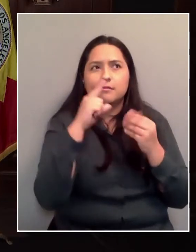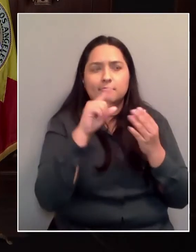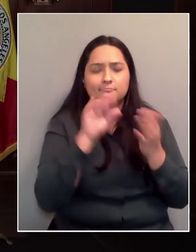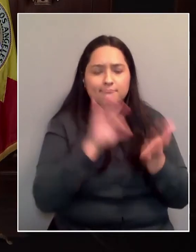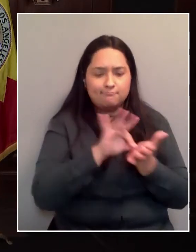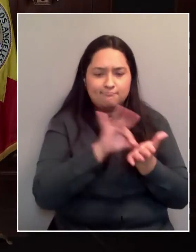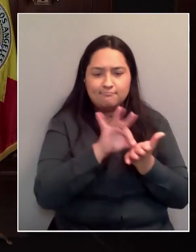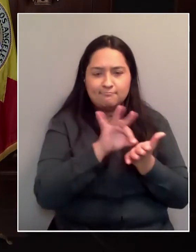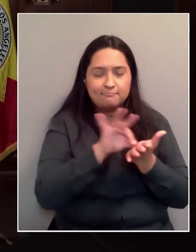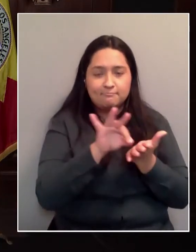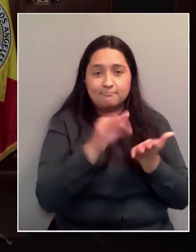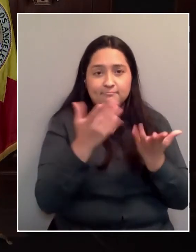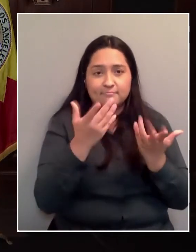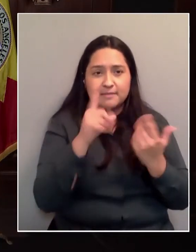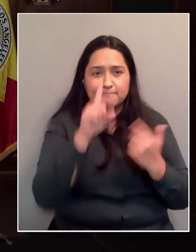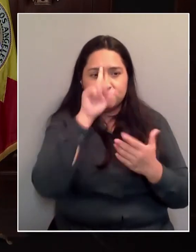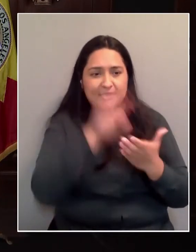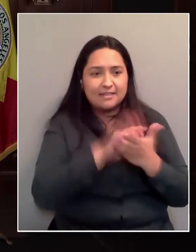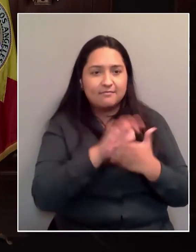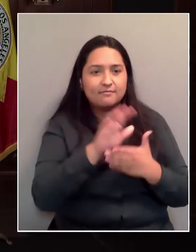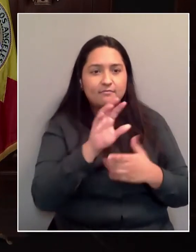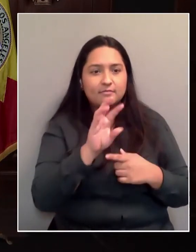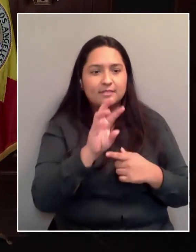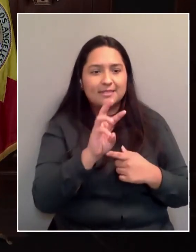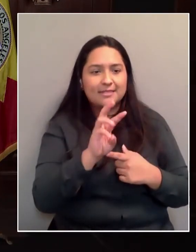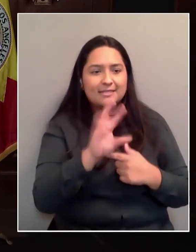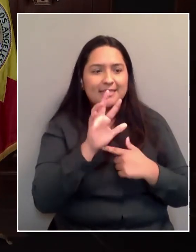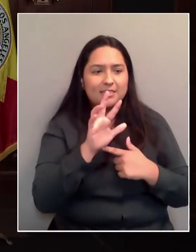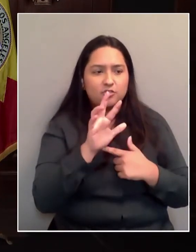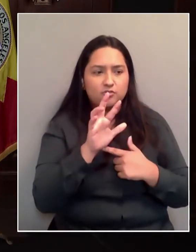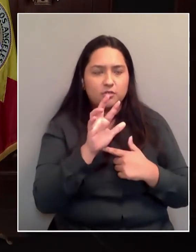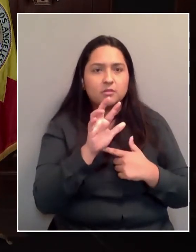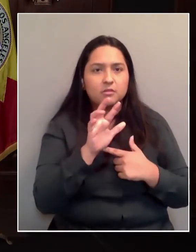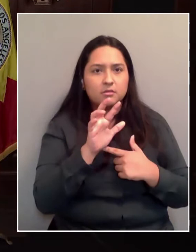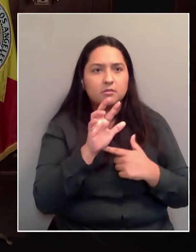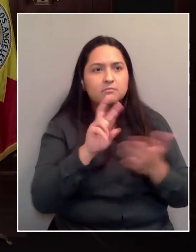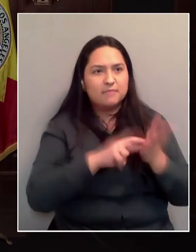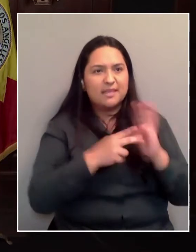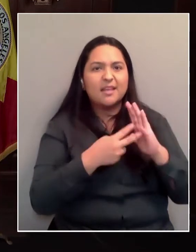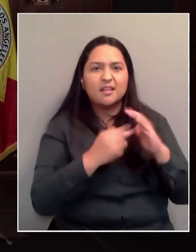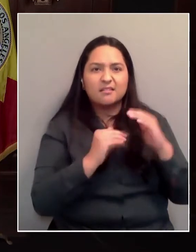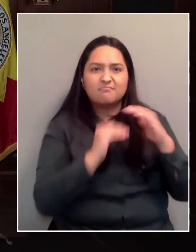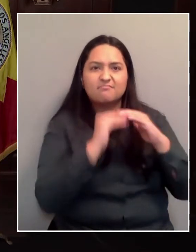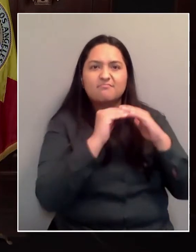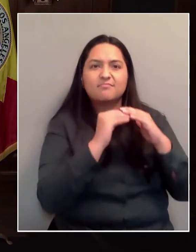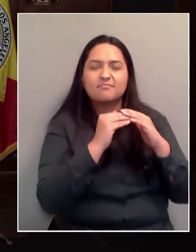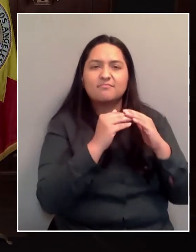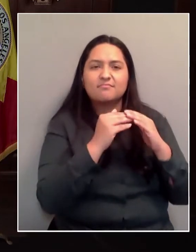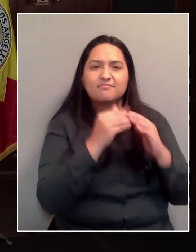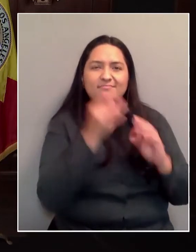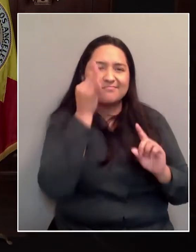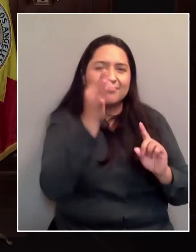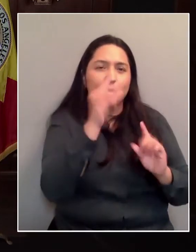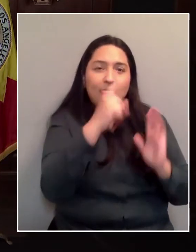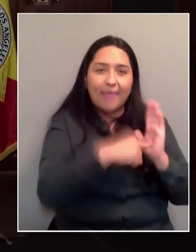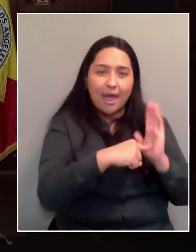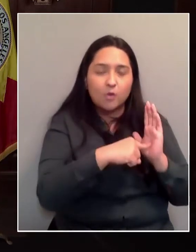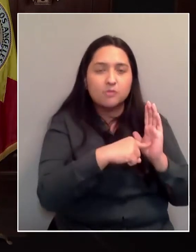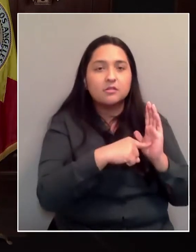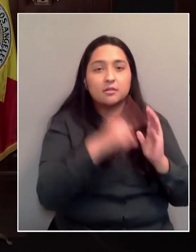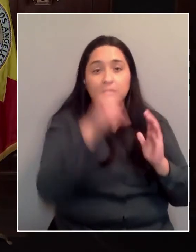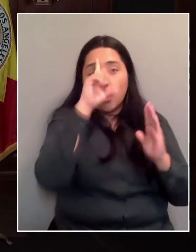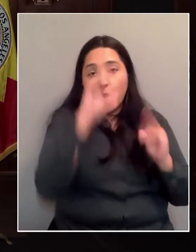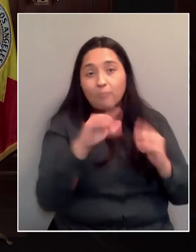I believe 600 that would have closed. So we're close to a thousand and hopefully another hotel to announce soon, and that's just the